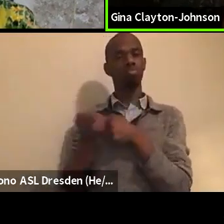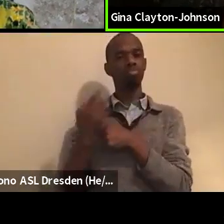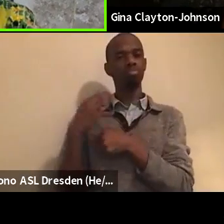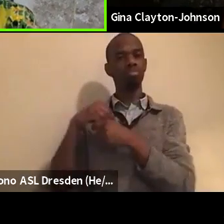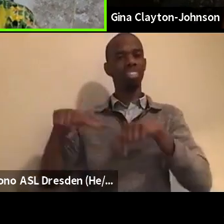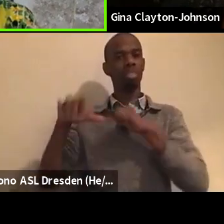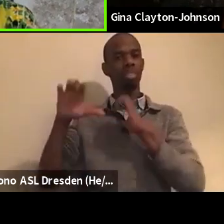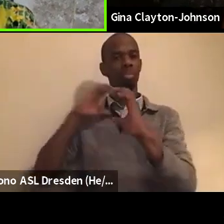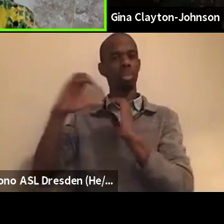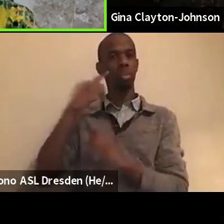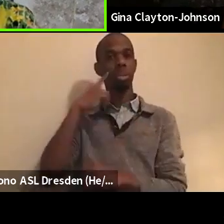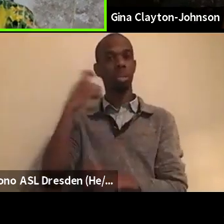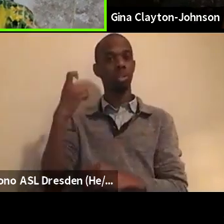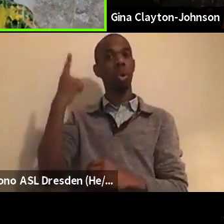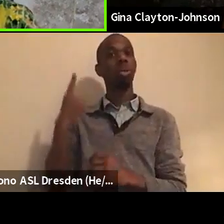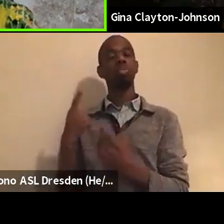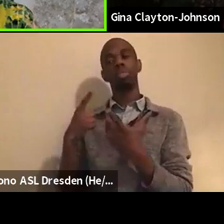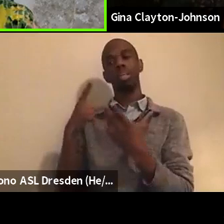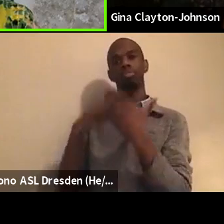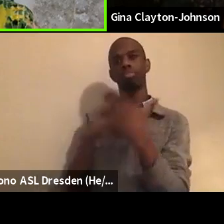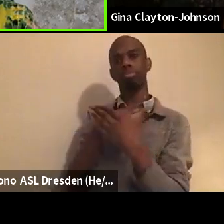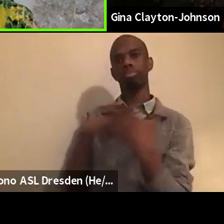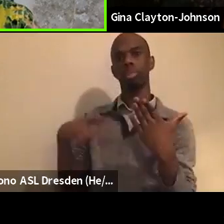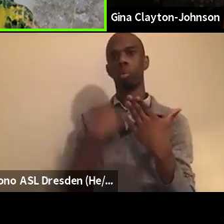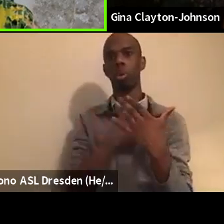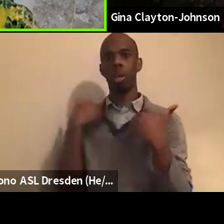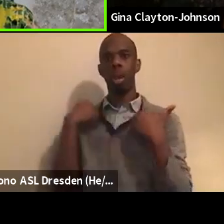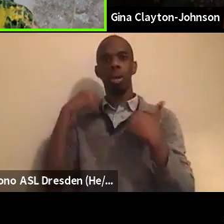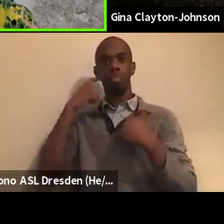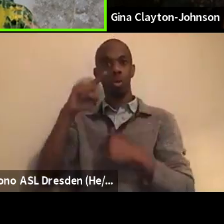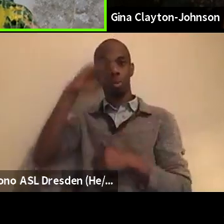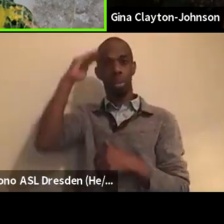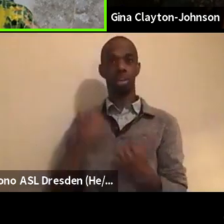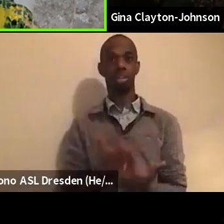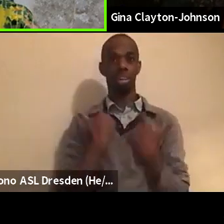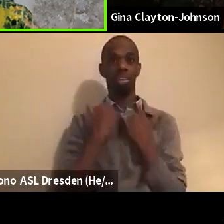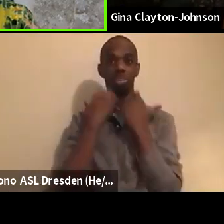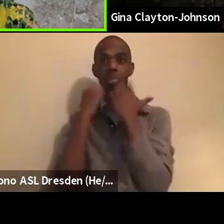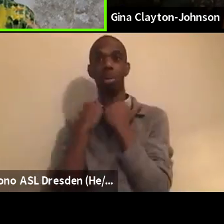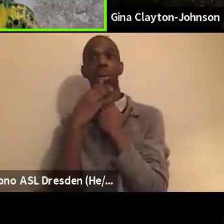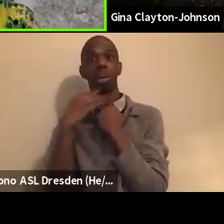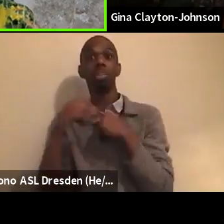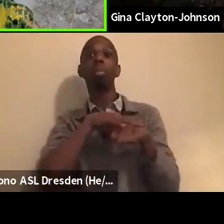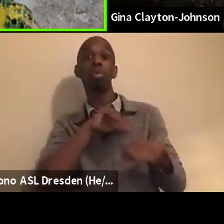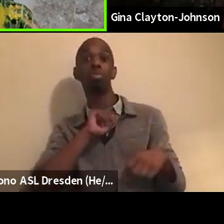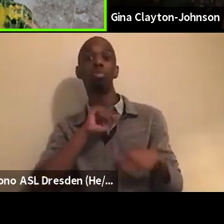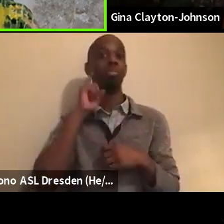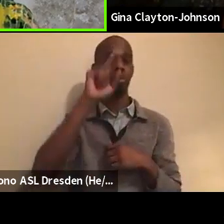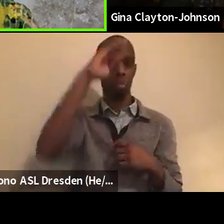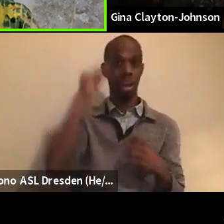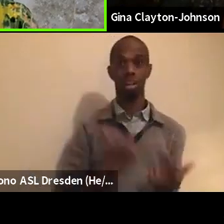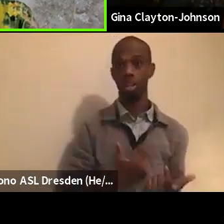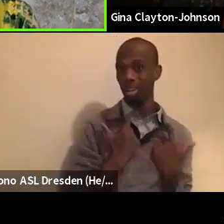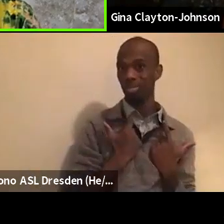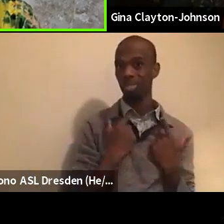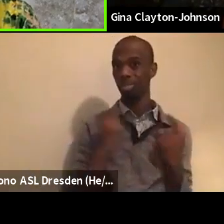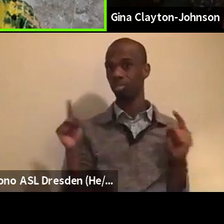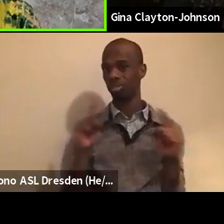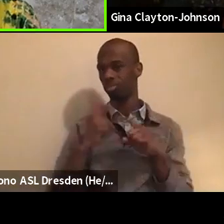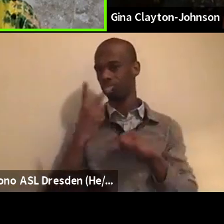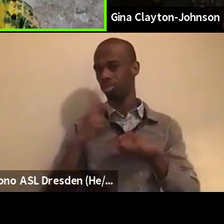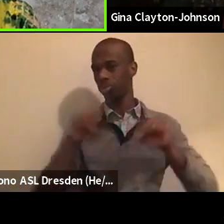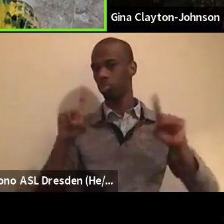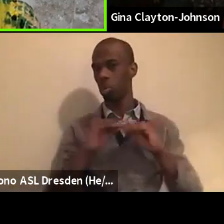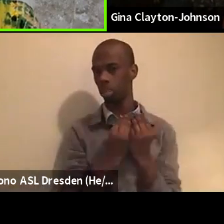um, in black lives matter, but also in the movement for black lives more broadly is about, you know, people,